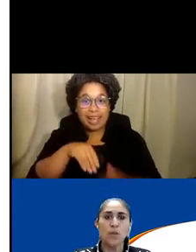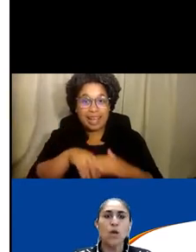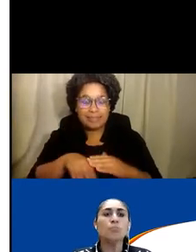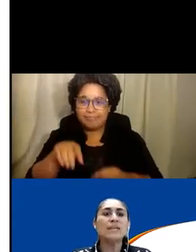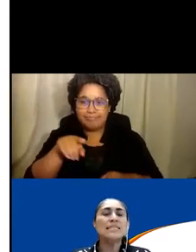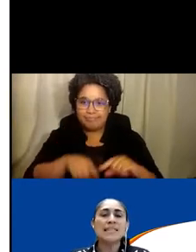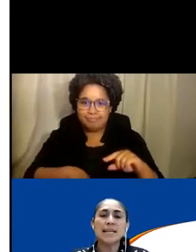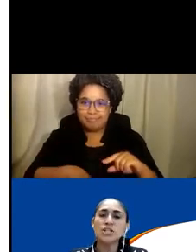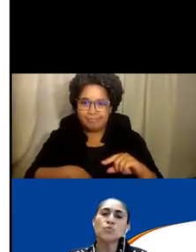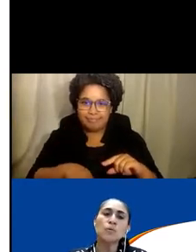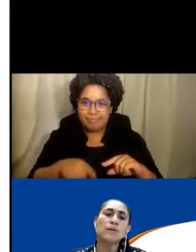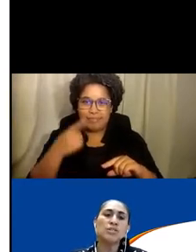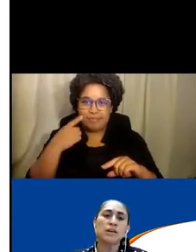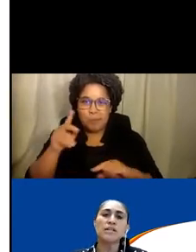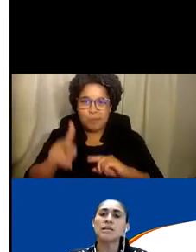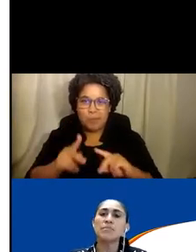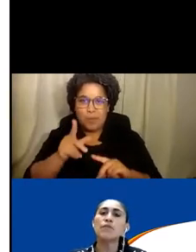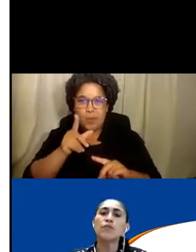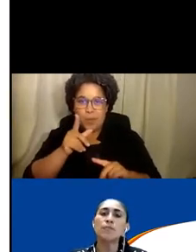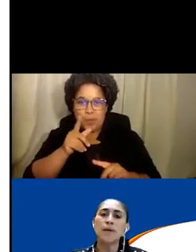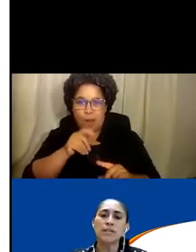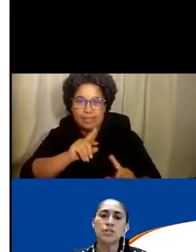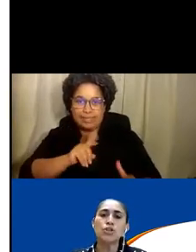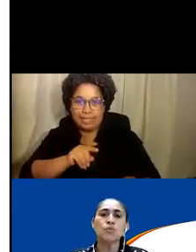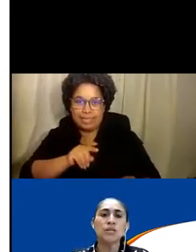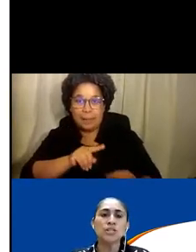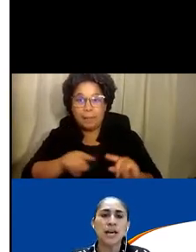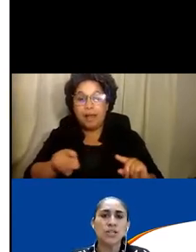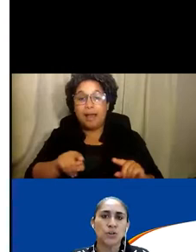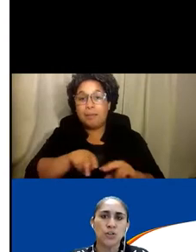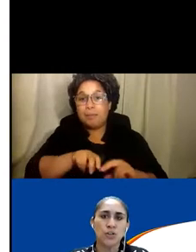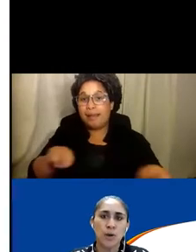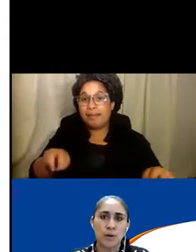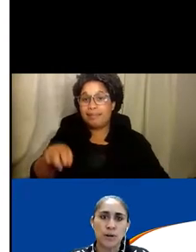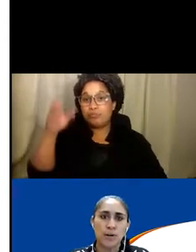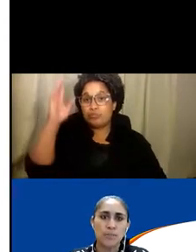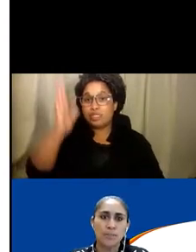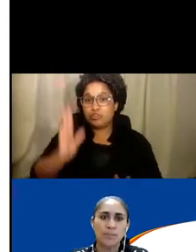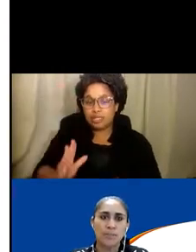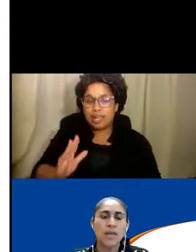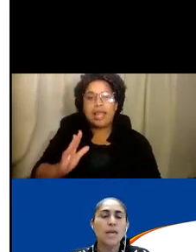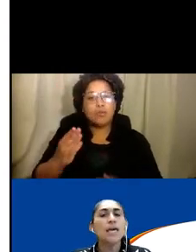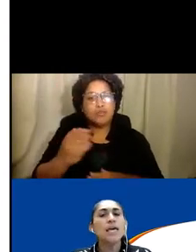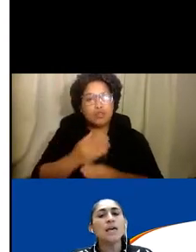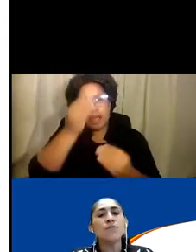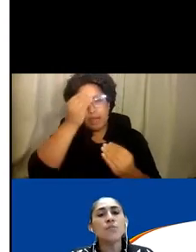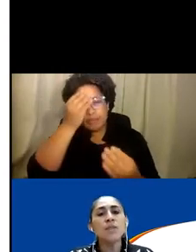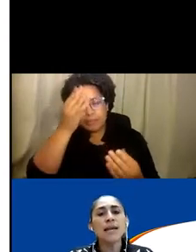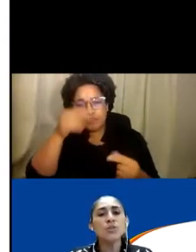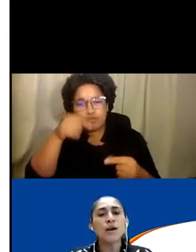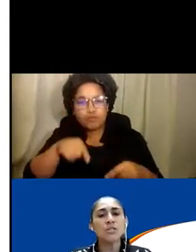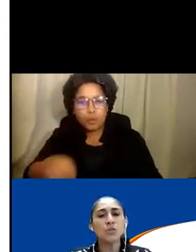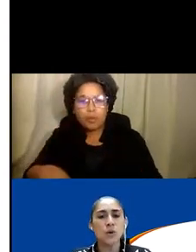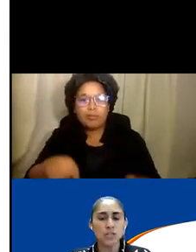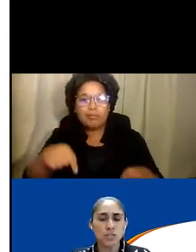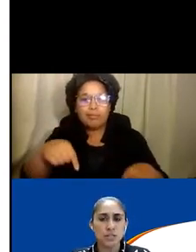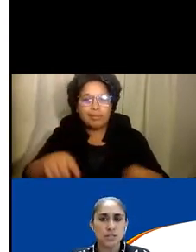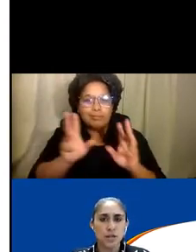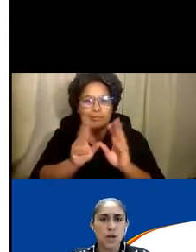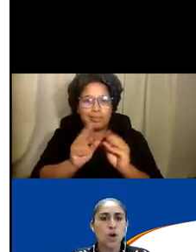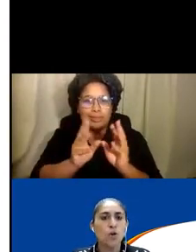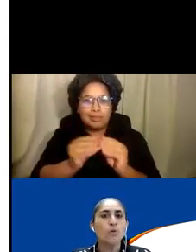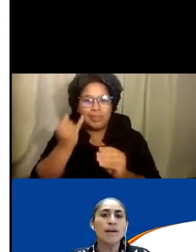However, presenters will be sharing some information through the chat during the webinar. If you would like to ask